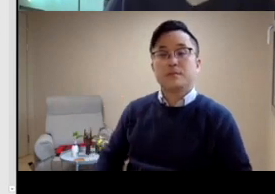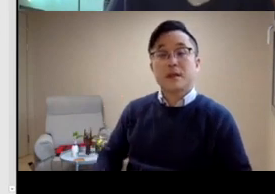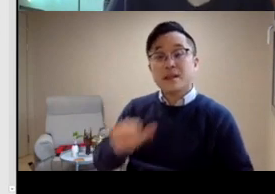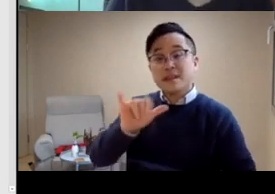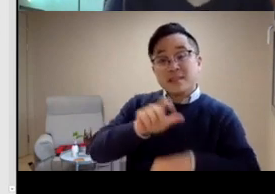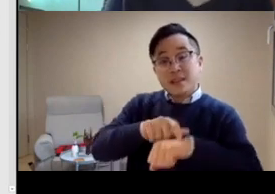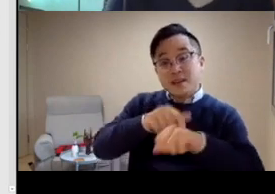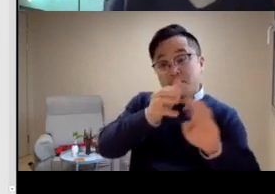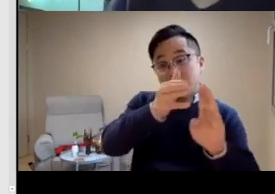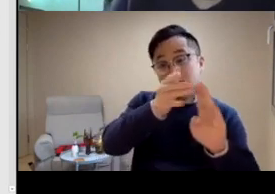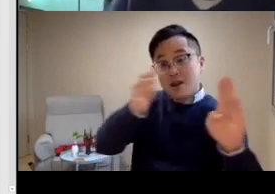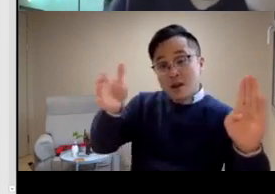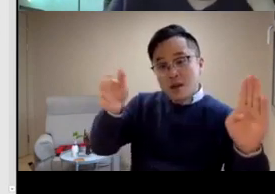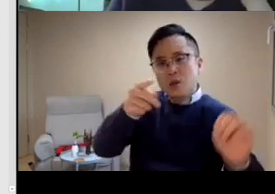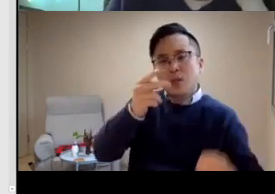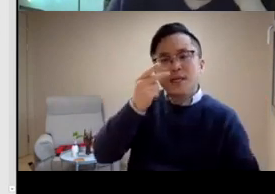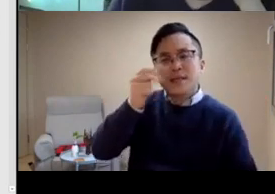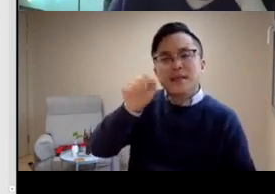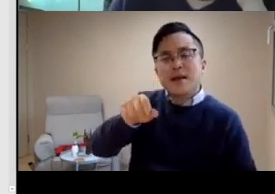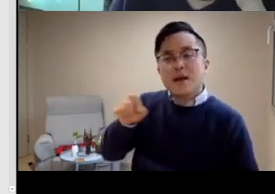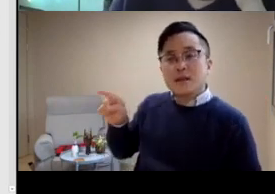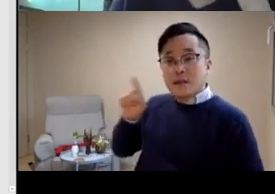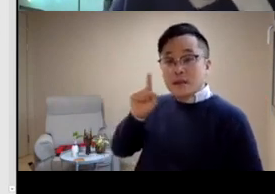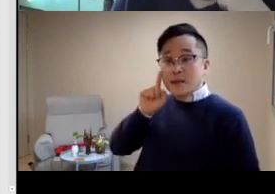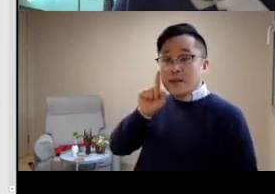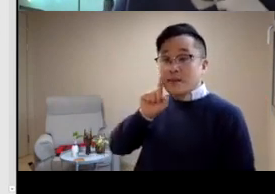getting involved in that. And